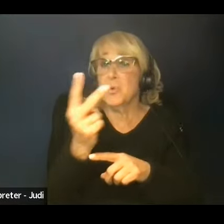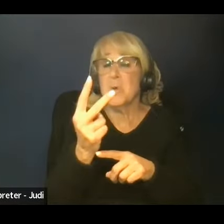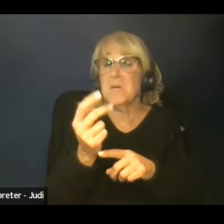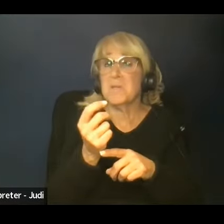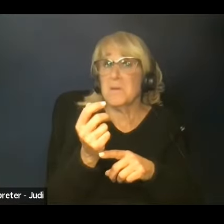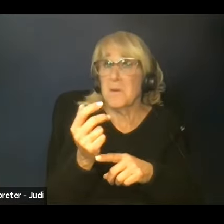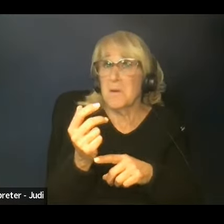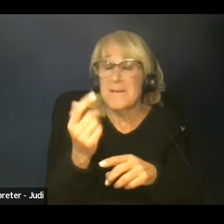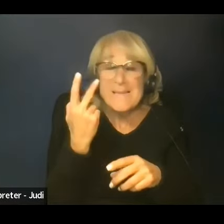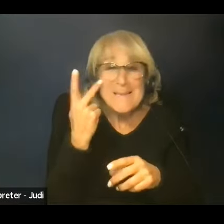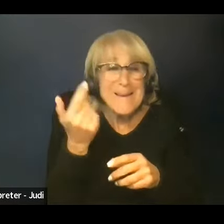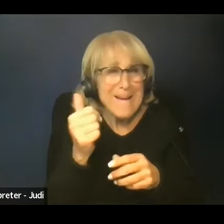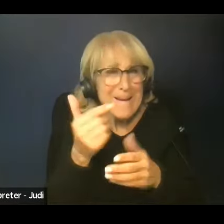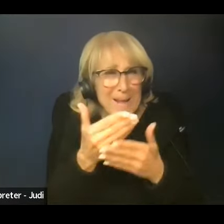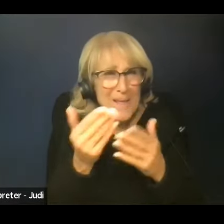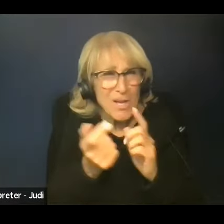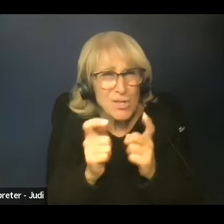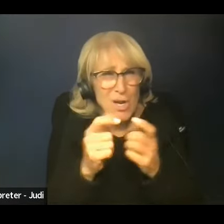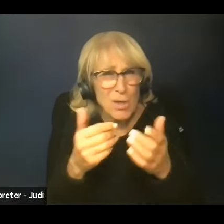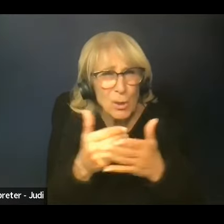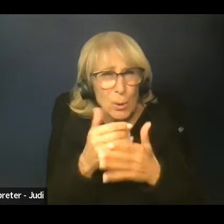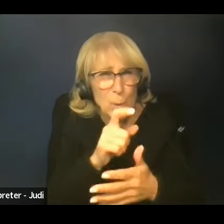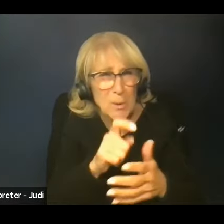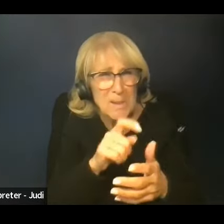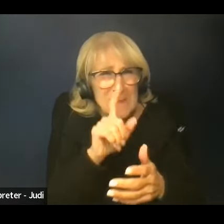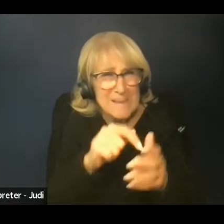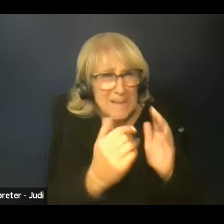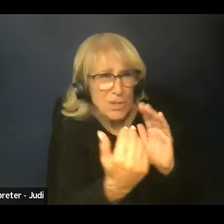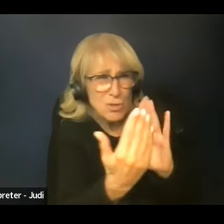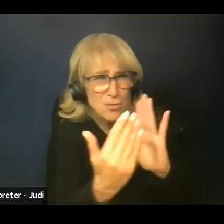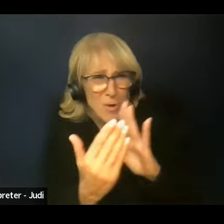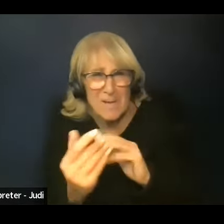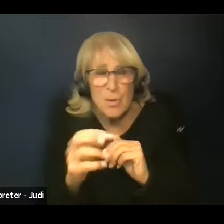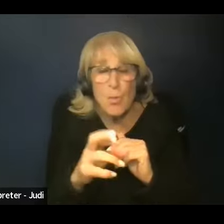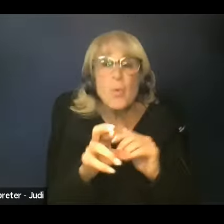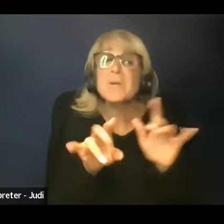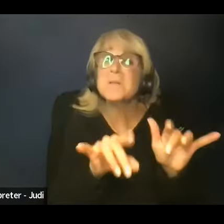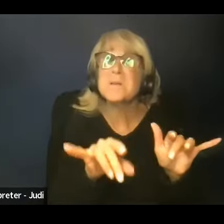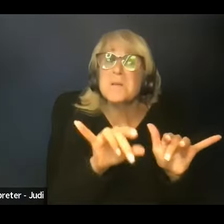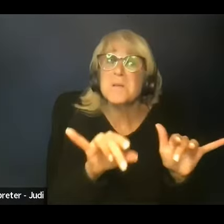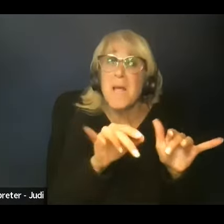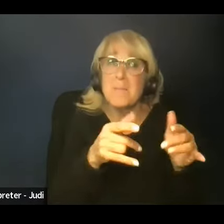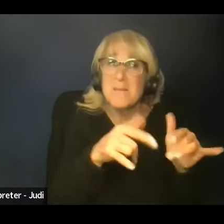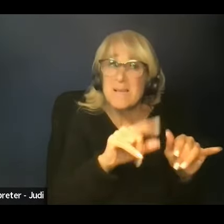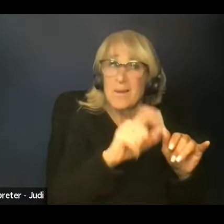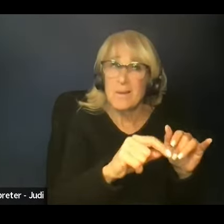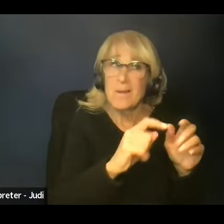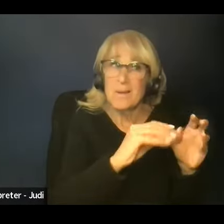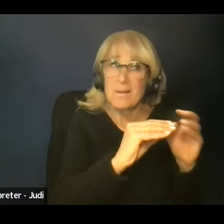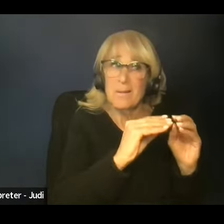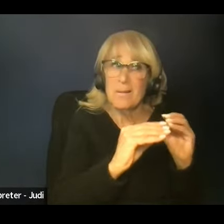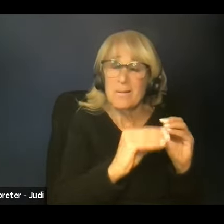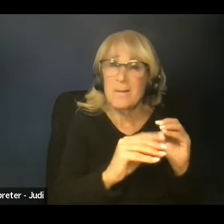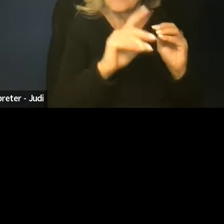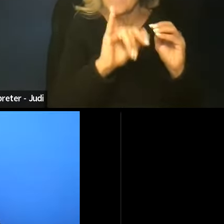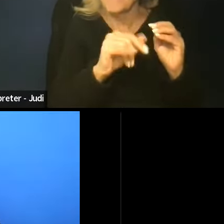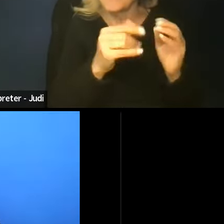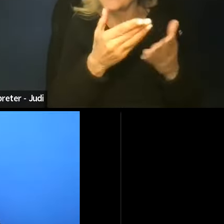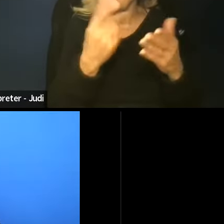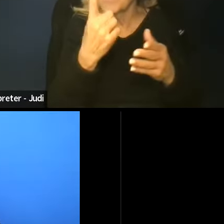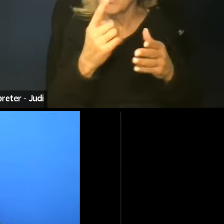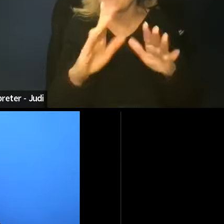changed, and if there's any new needs that need to be addressed, or if there's the same needs still need to be addressed. I think that's kind of one of the things I would recommend.